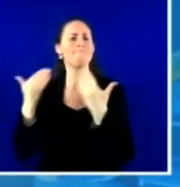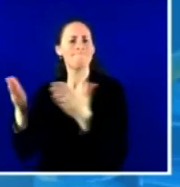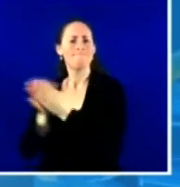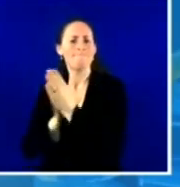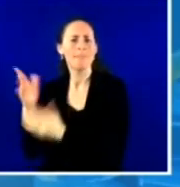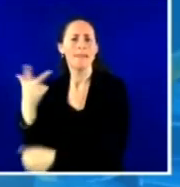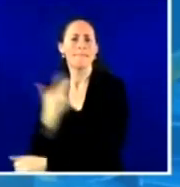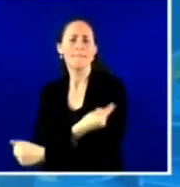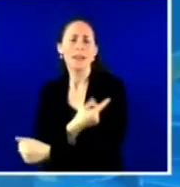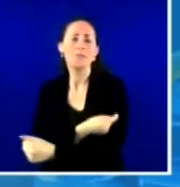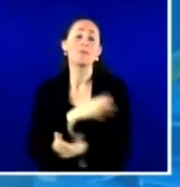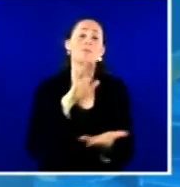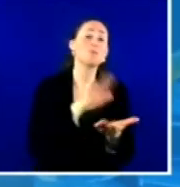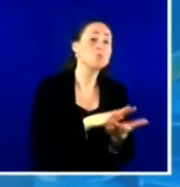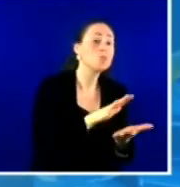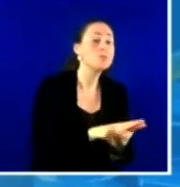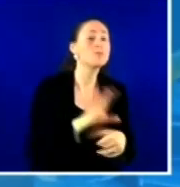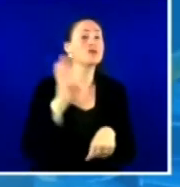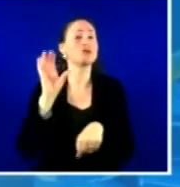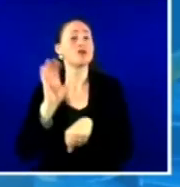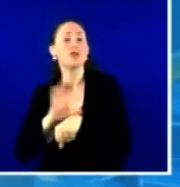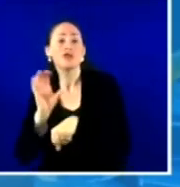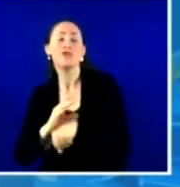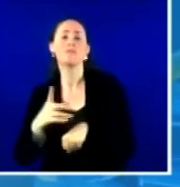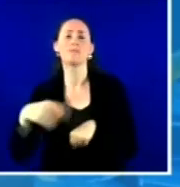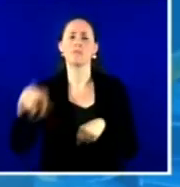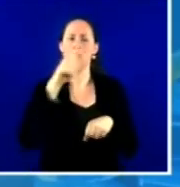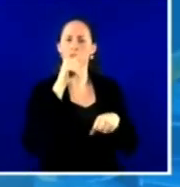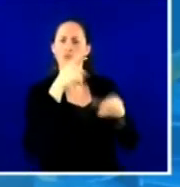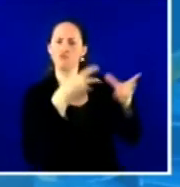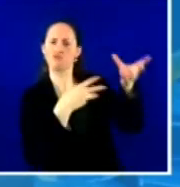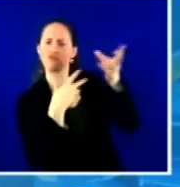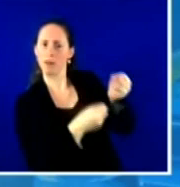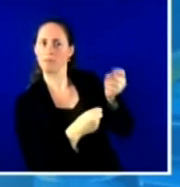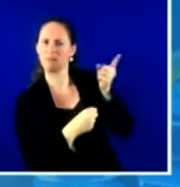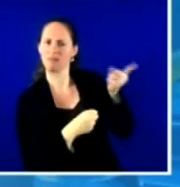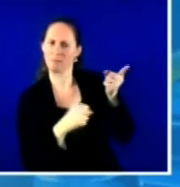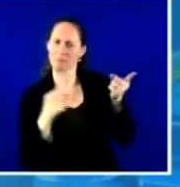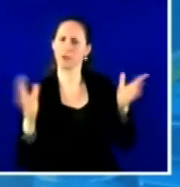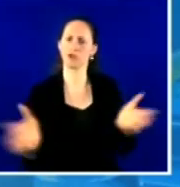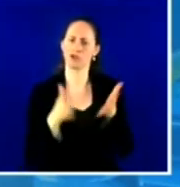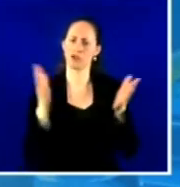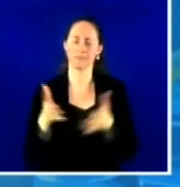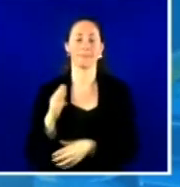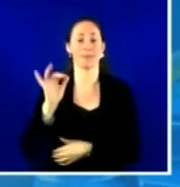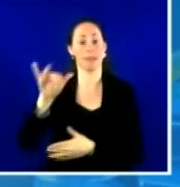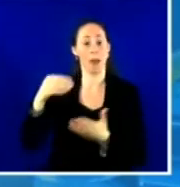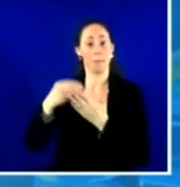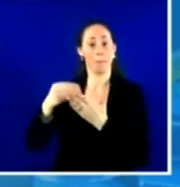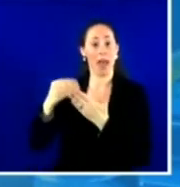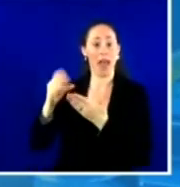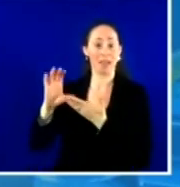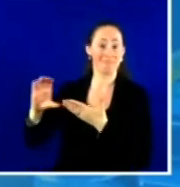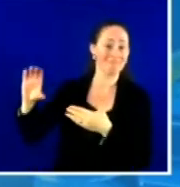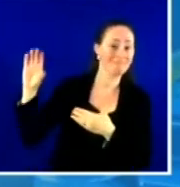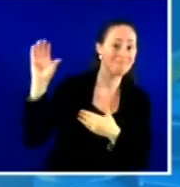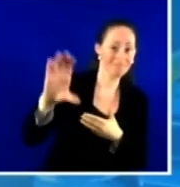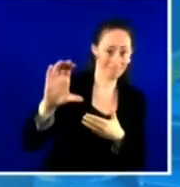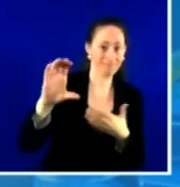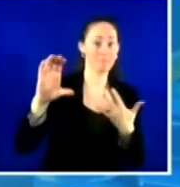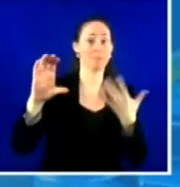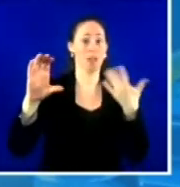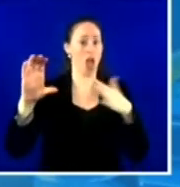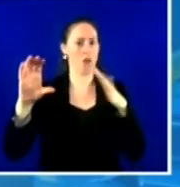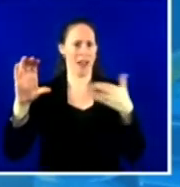trusted community hubs. This $10 million is on top of an investment we had already made of $25 million in